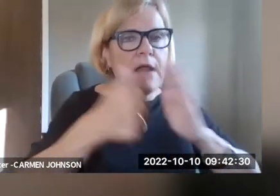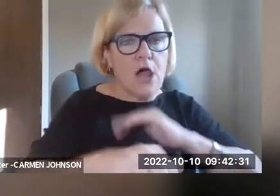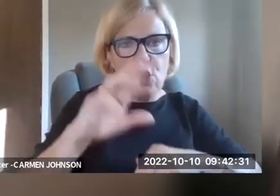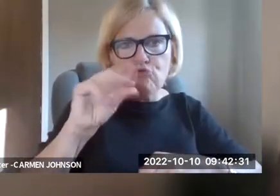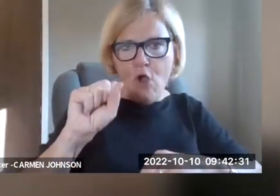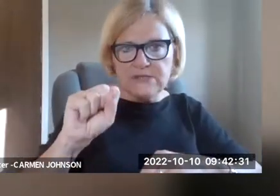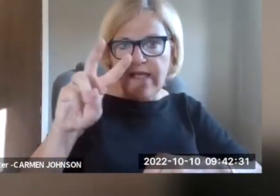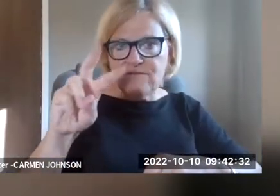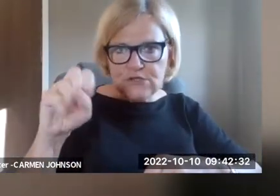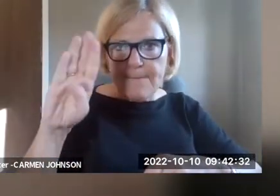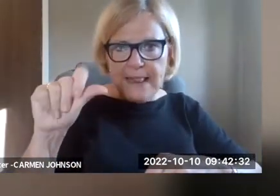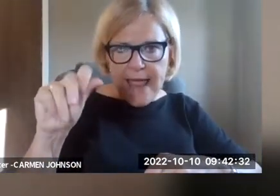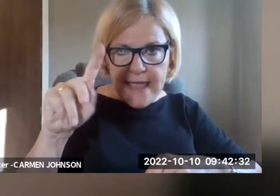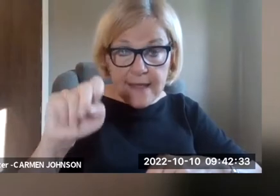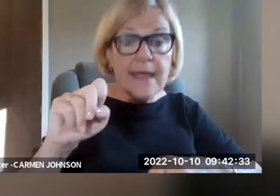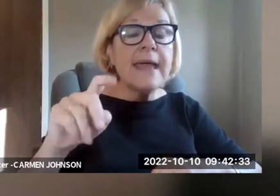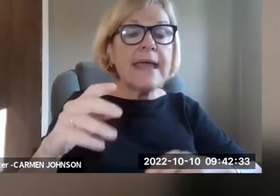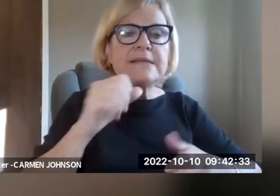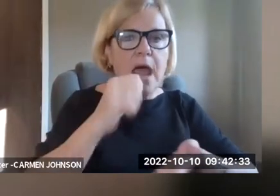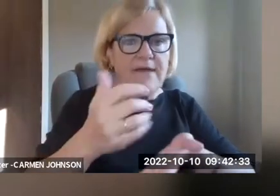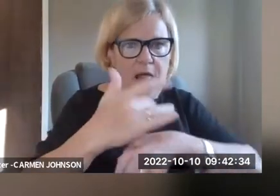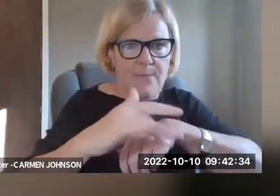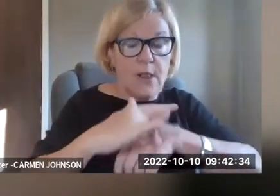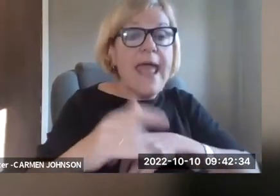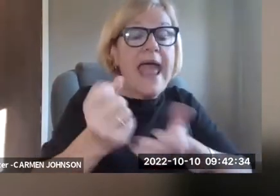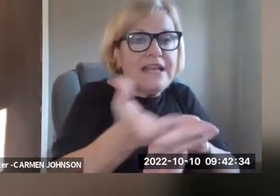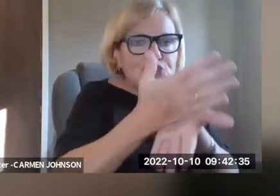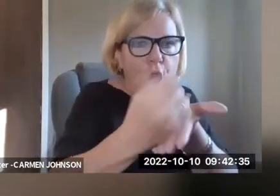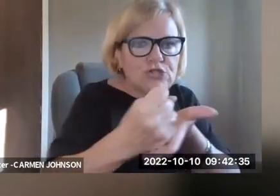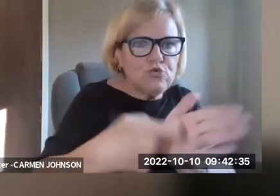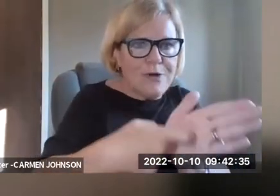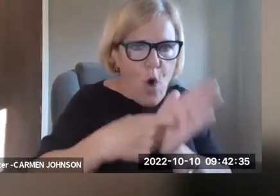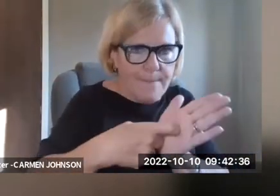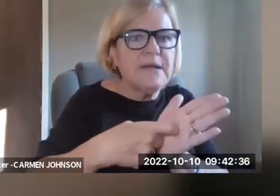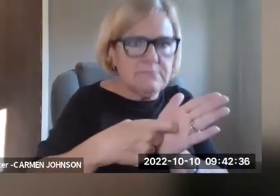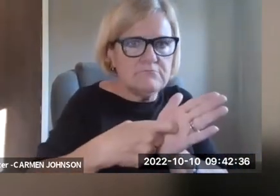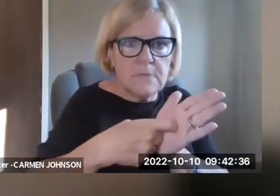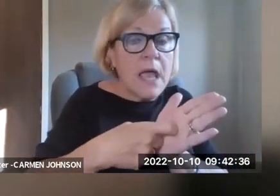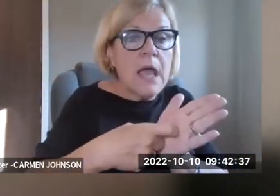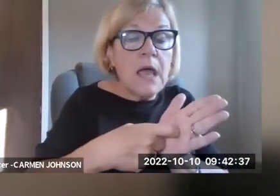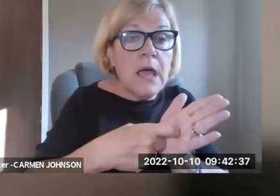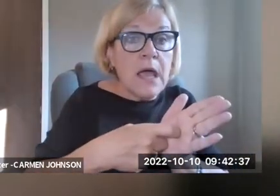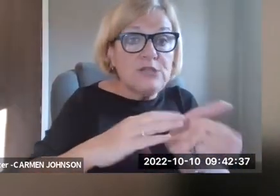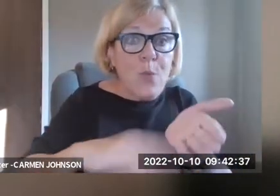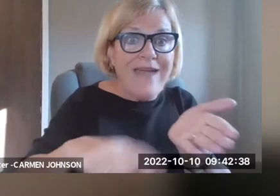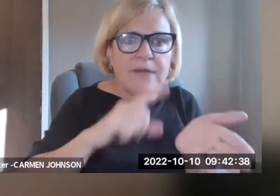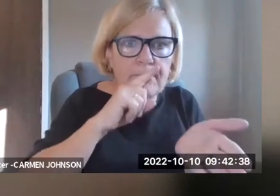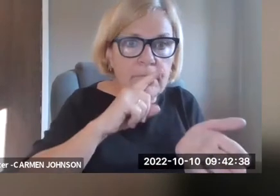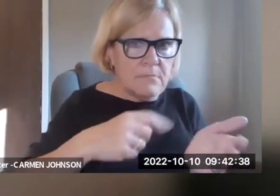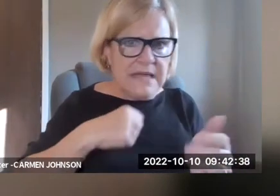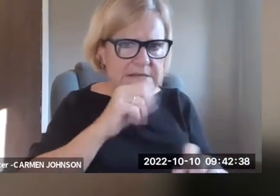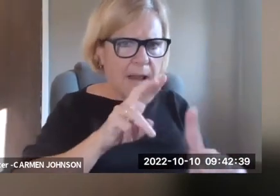reader, or, you know, there's a thousand ways in which the process could be unavailable, then under Ross versus Blake, it is unavailable and